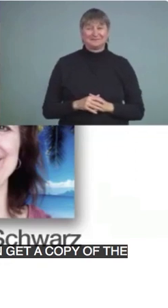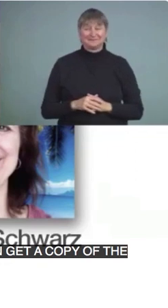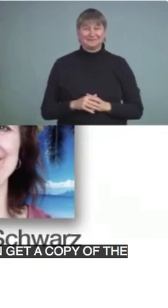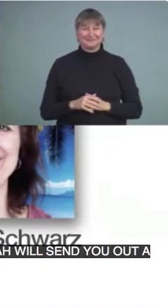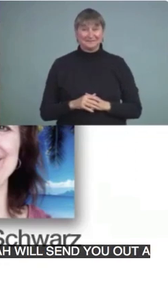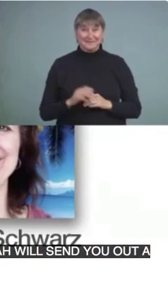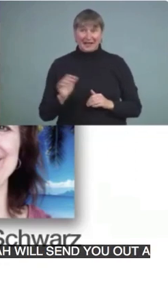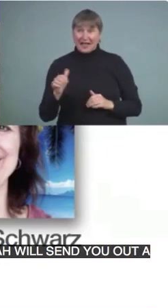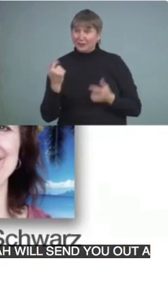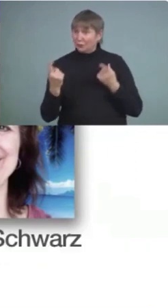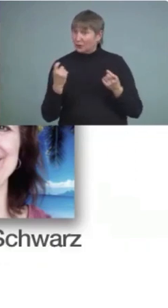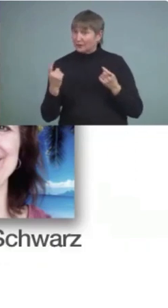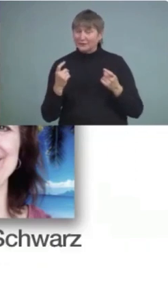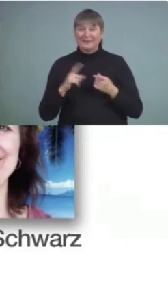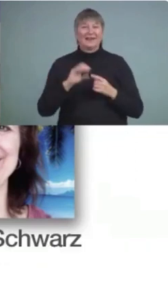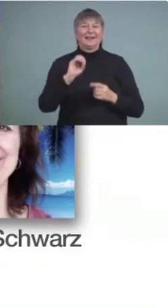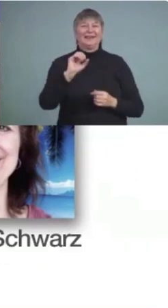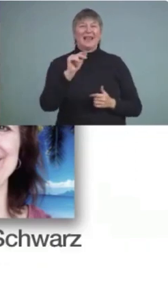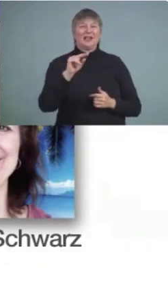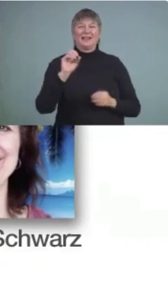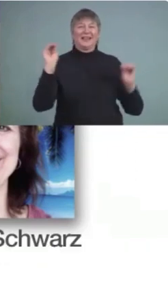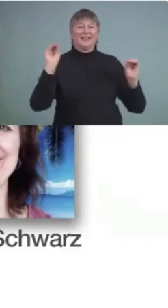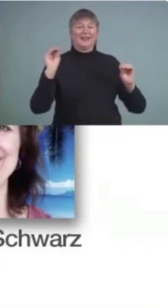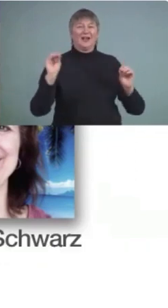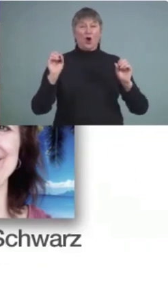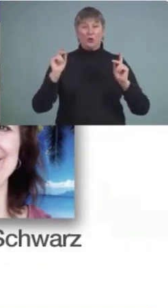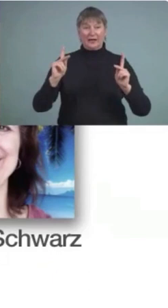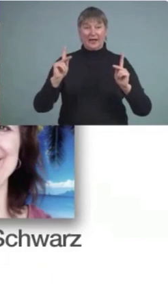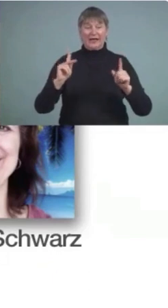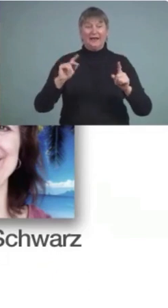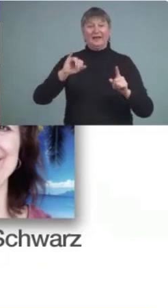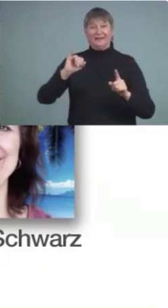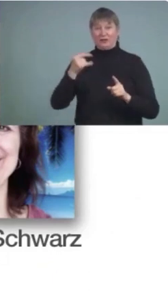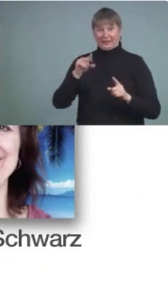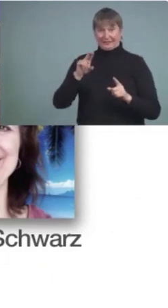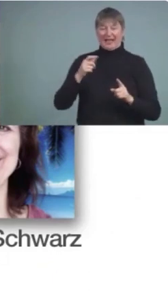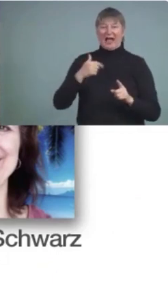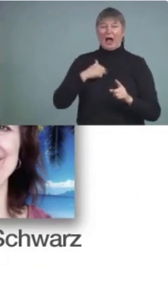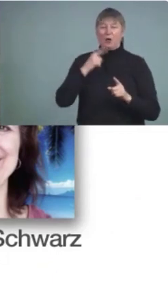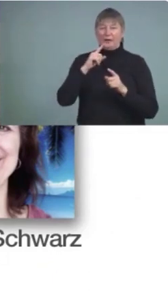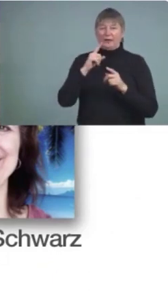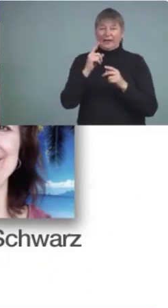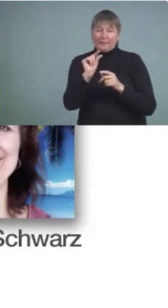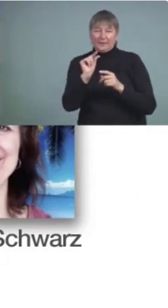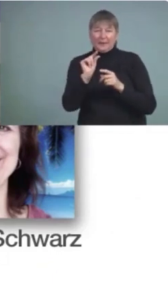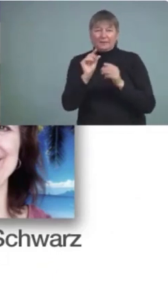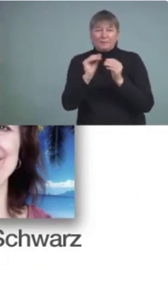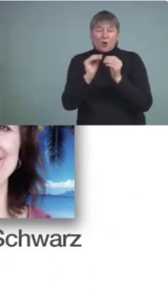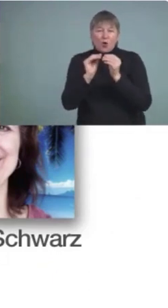Any other questions? Not at the moment. Okay. I'm just going to do a little bit of housekeeping.